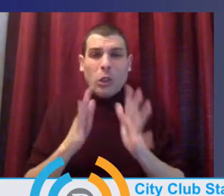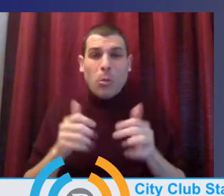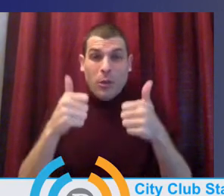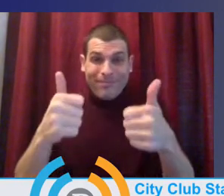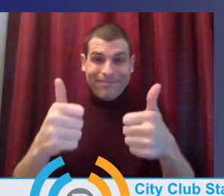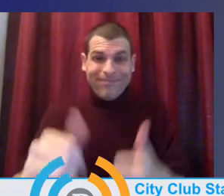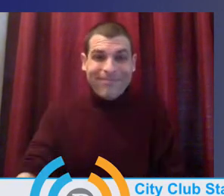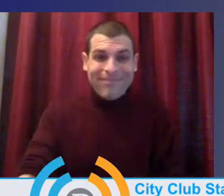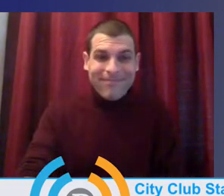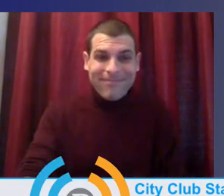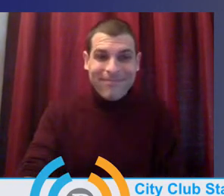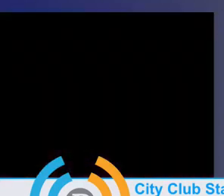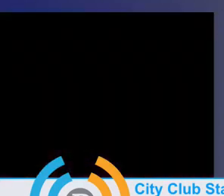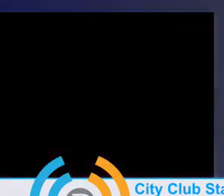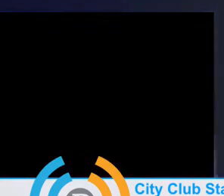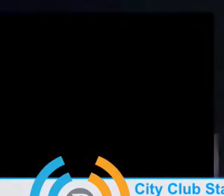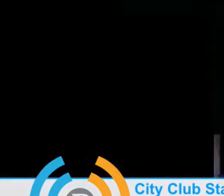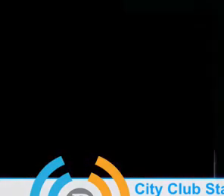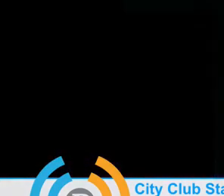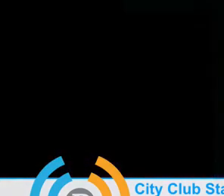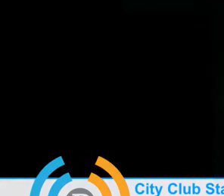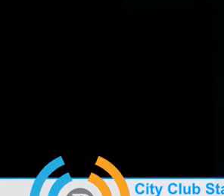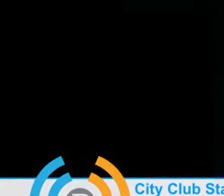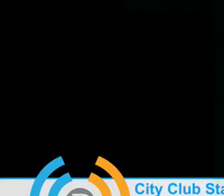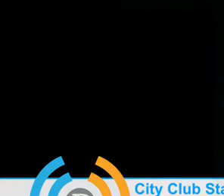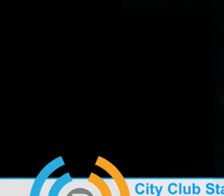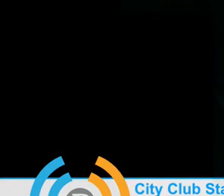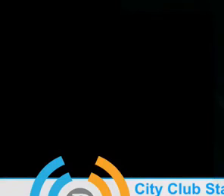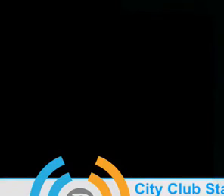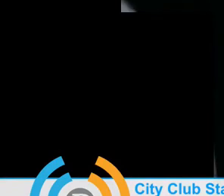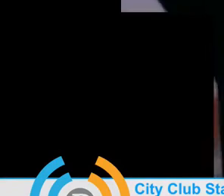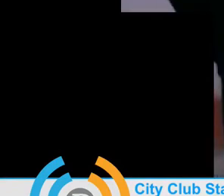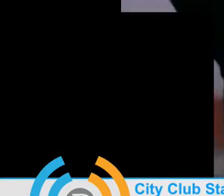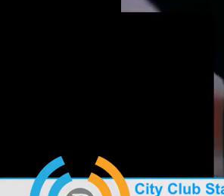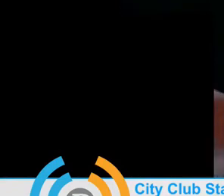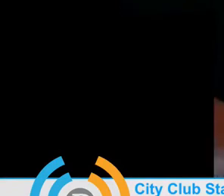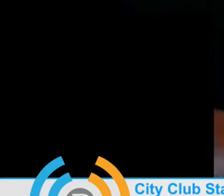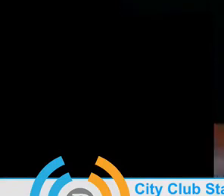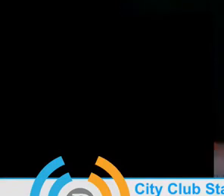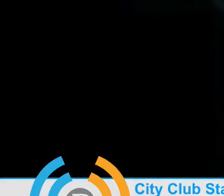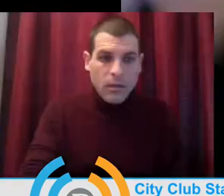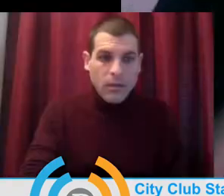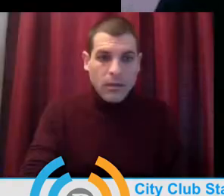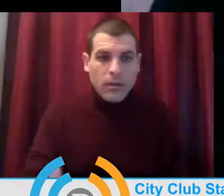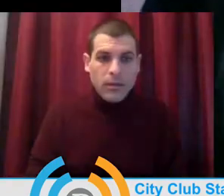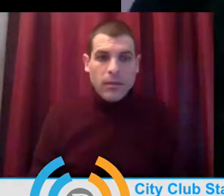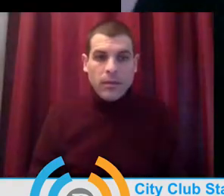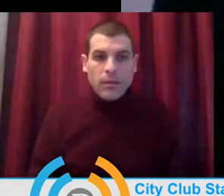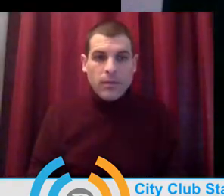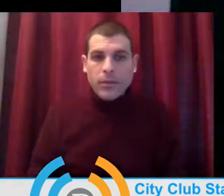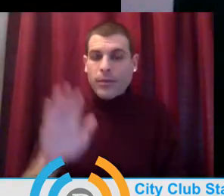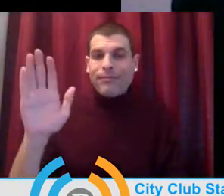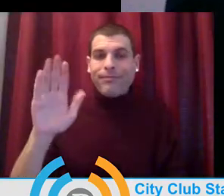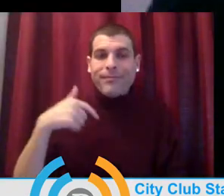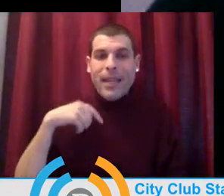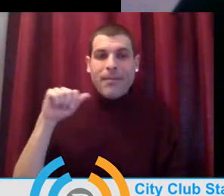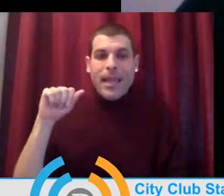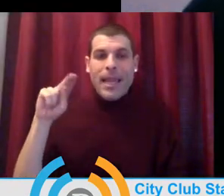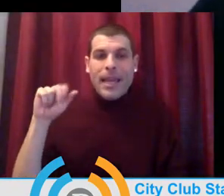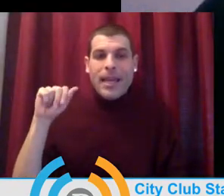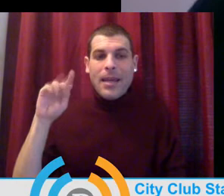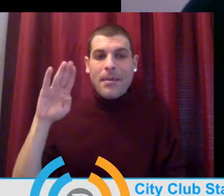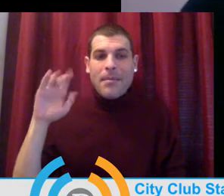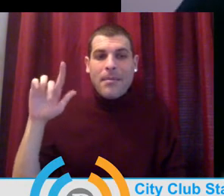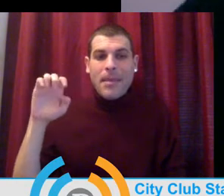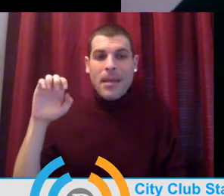Gordon Russell High School in Gresham Barlow. Hello, my name is, uh, Annabelle Tonio and I'm a